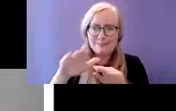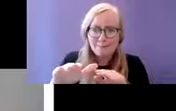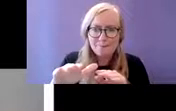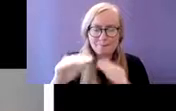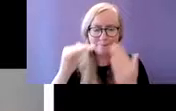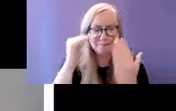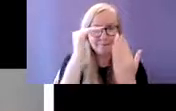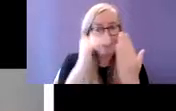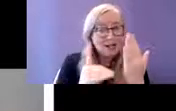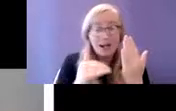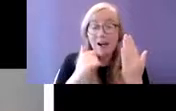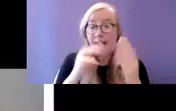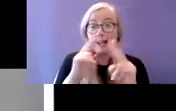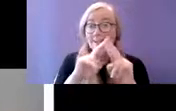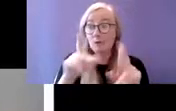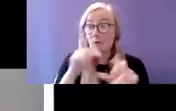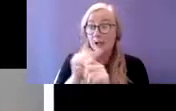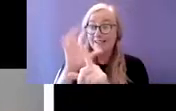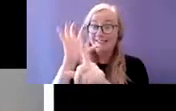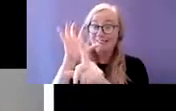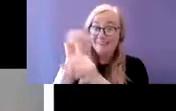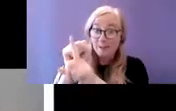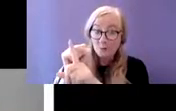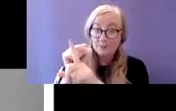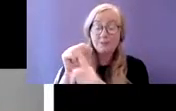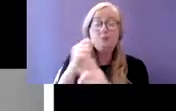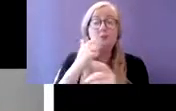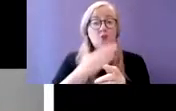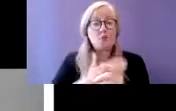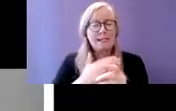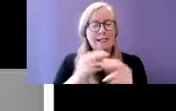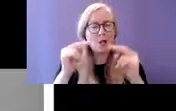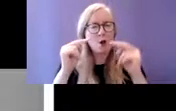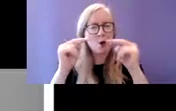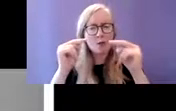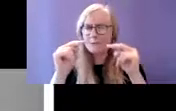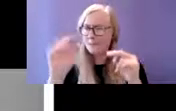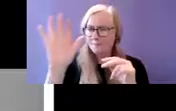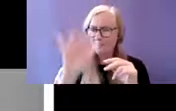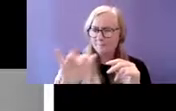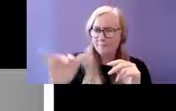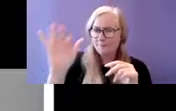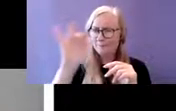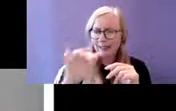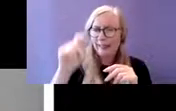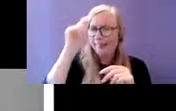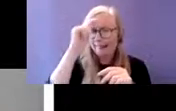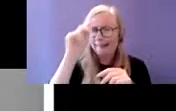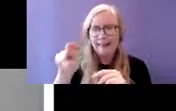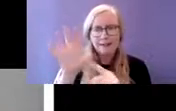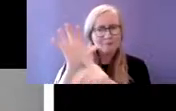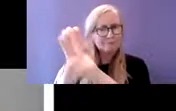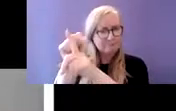just that if autism features were able to be detected at an early stage within